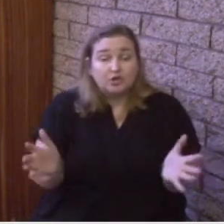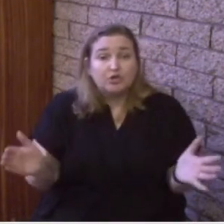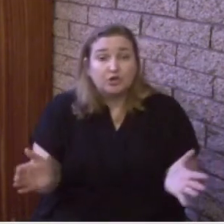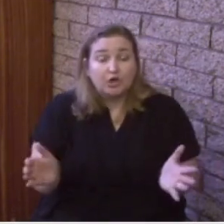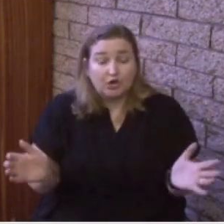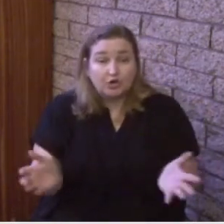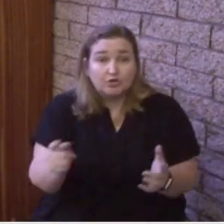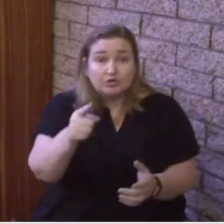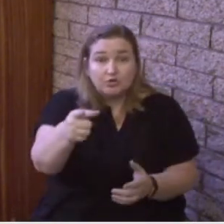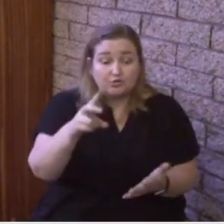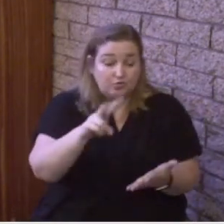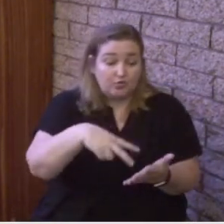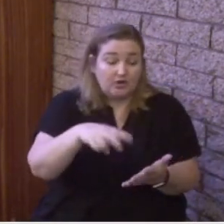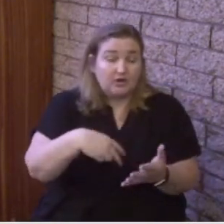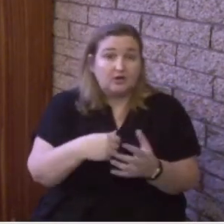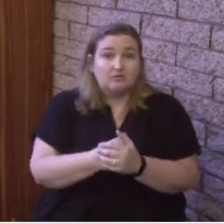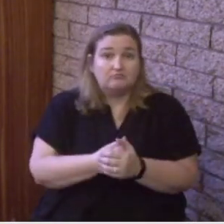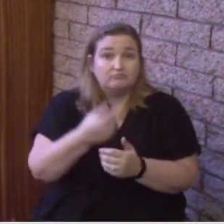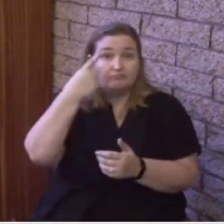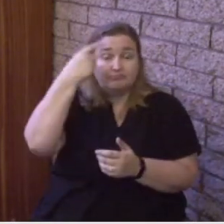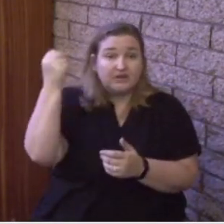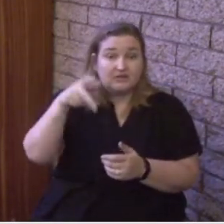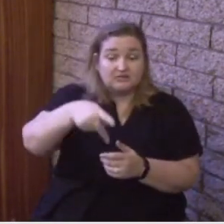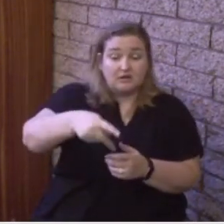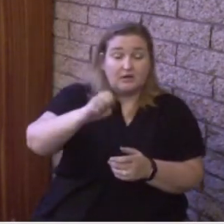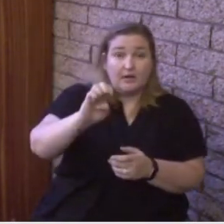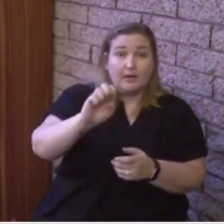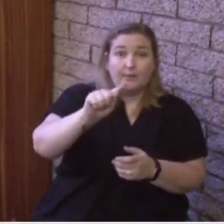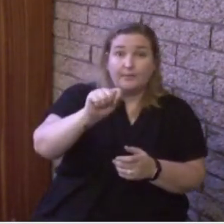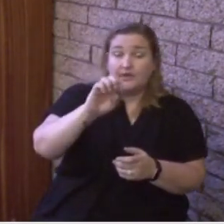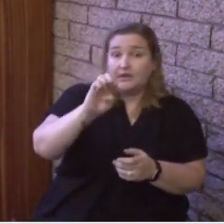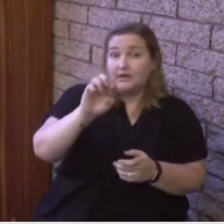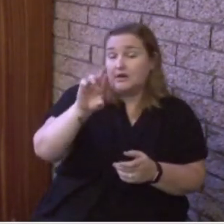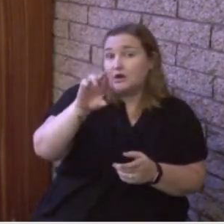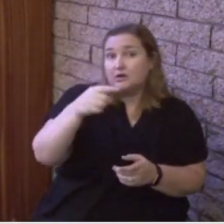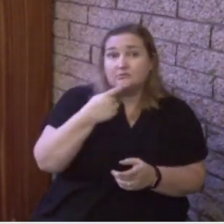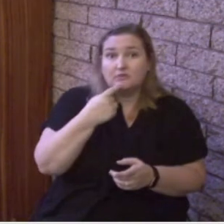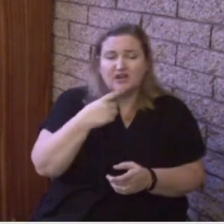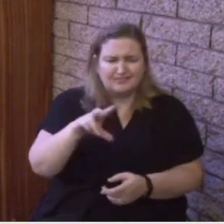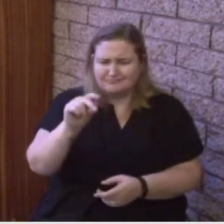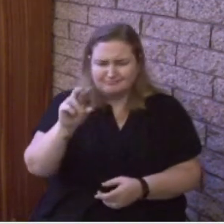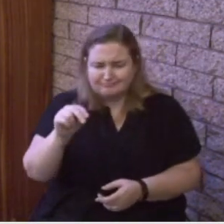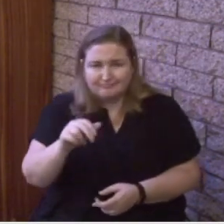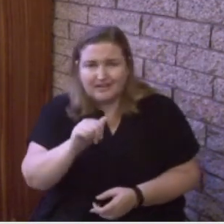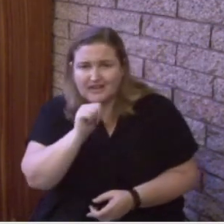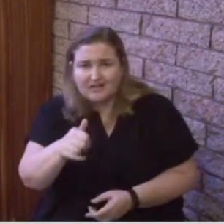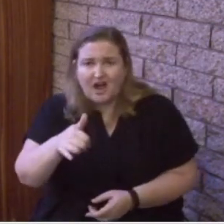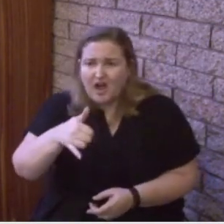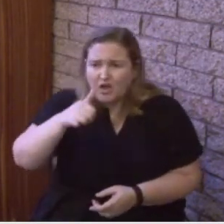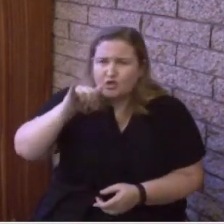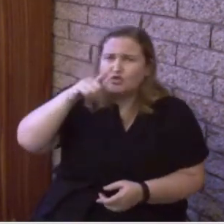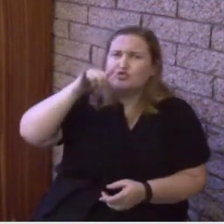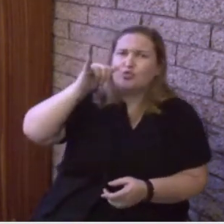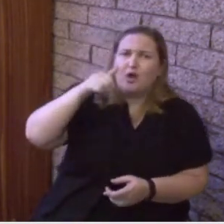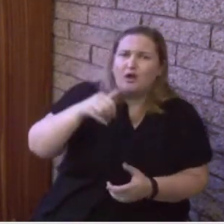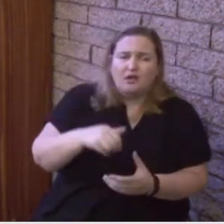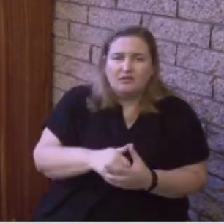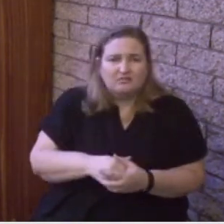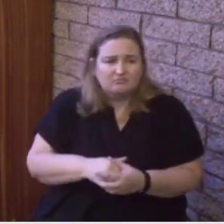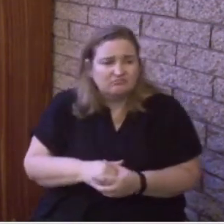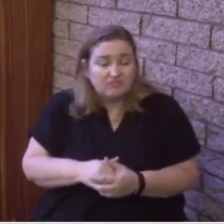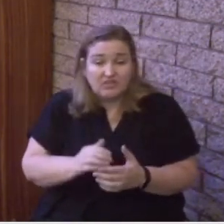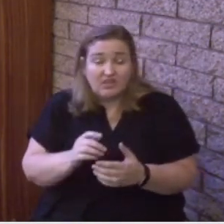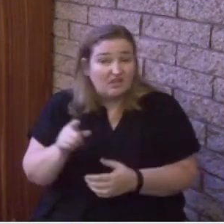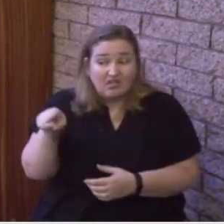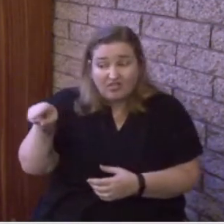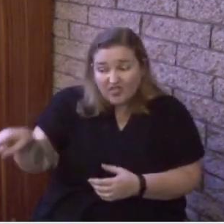and says, they're not drunk. They're consumed by the power of the Holy Spirit. They are sharing what they know. They are